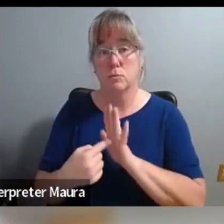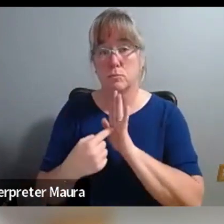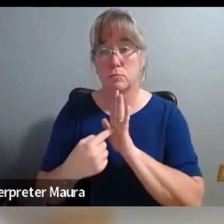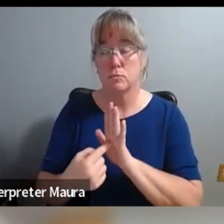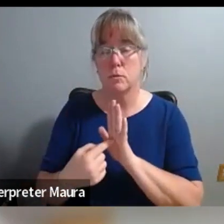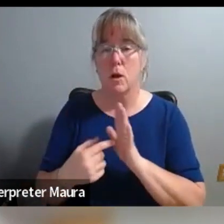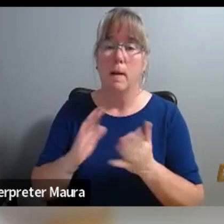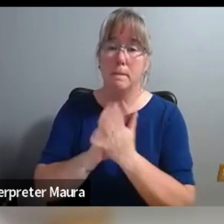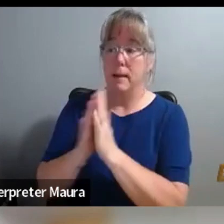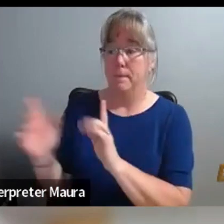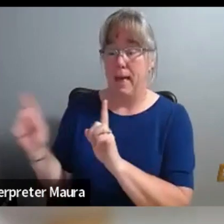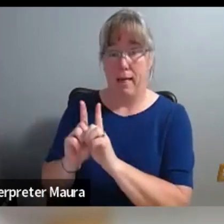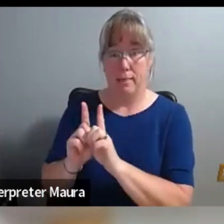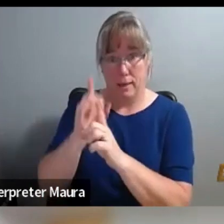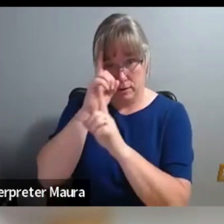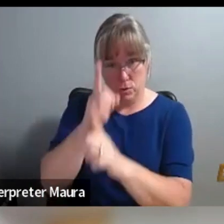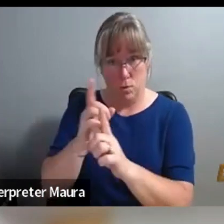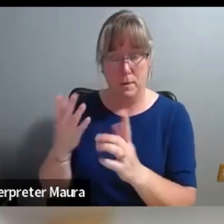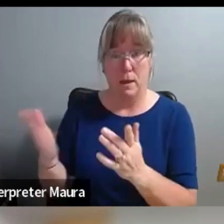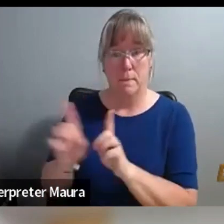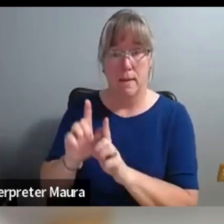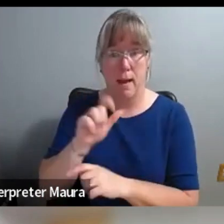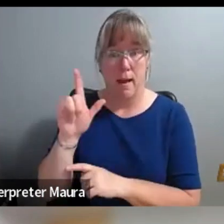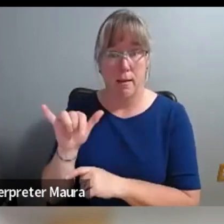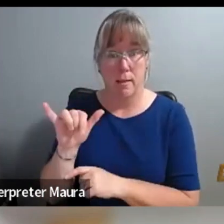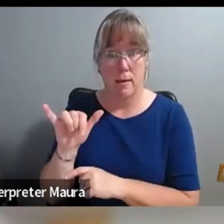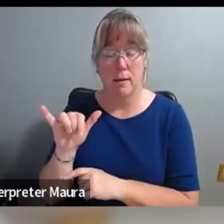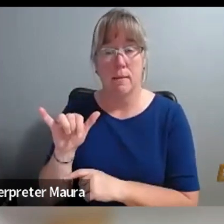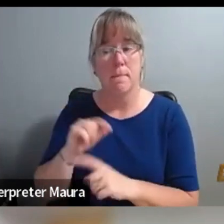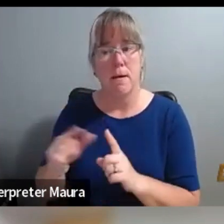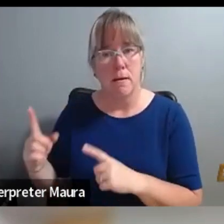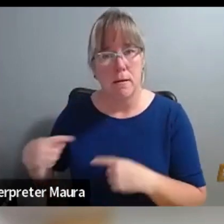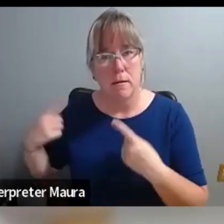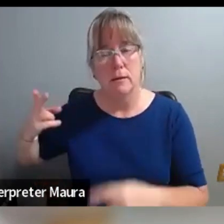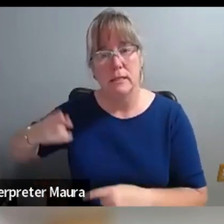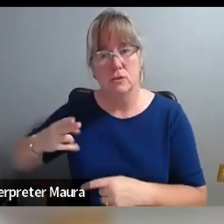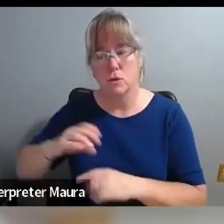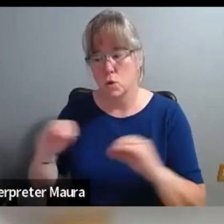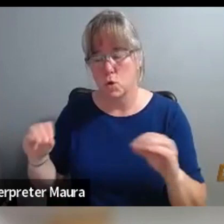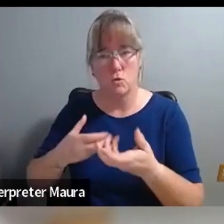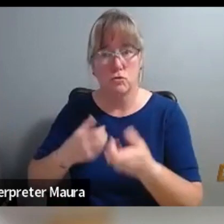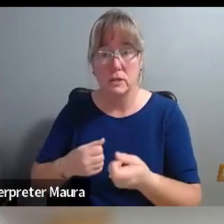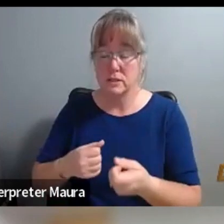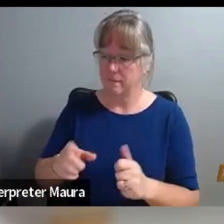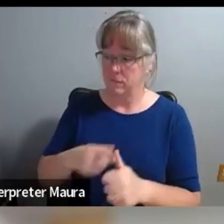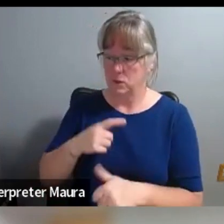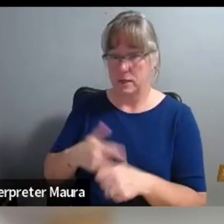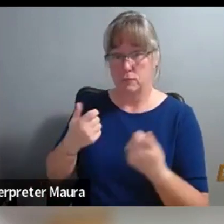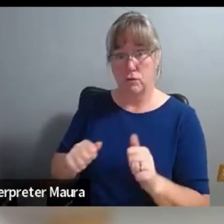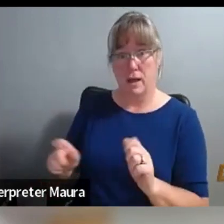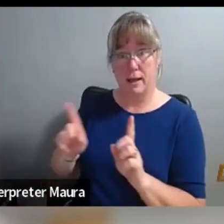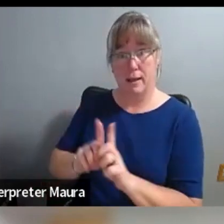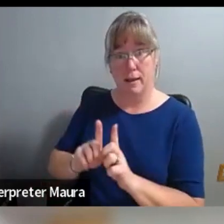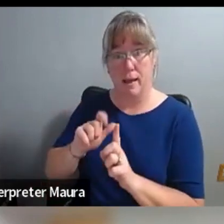or want to become allies that because there's been so much distrust that your first attempt might not be accepted